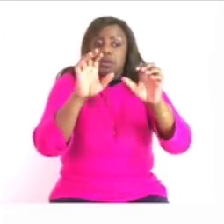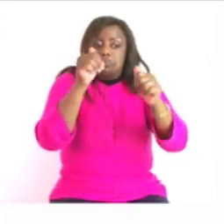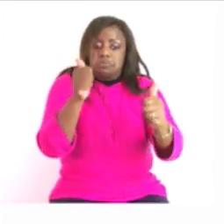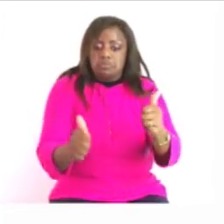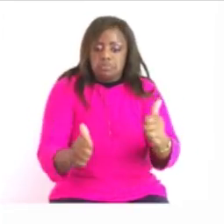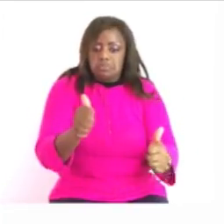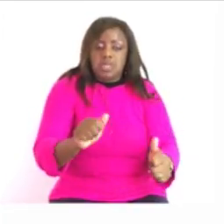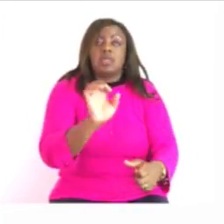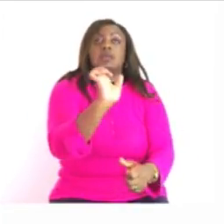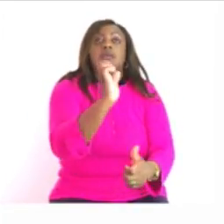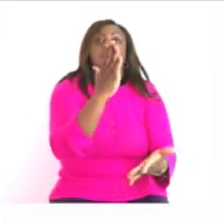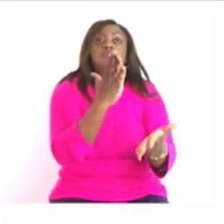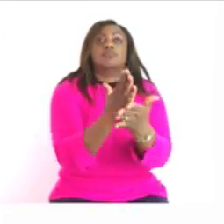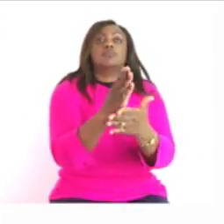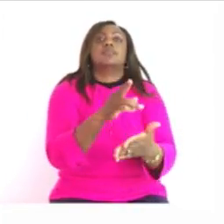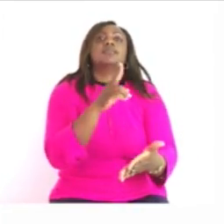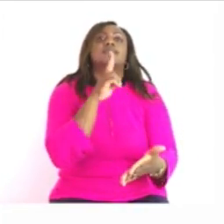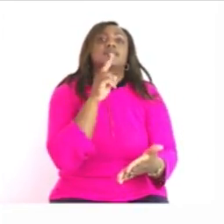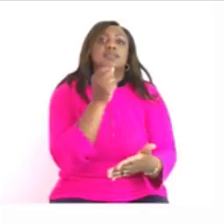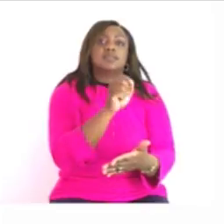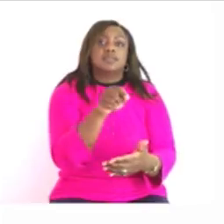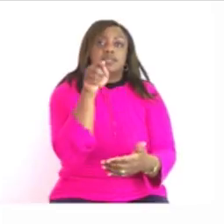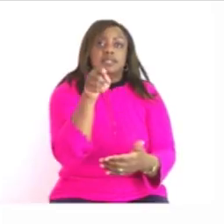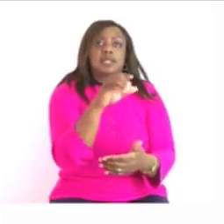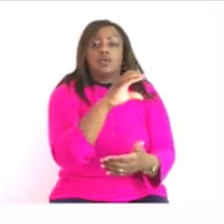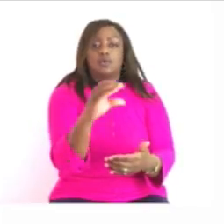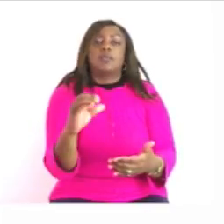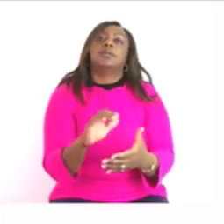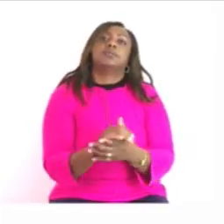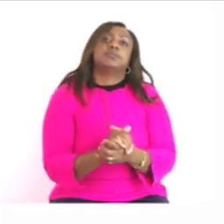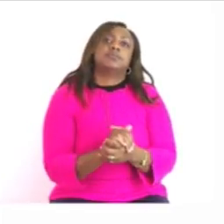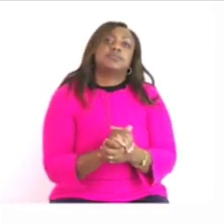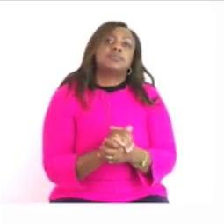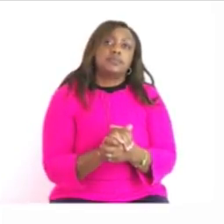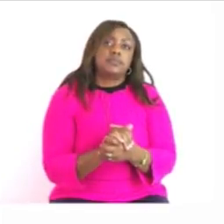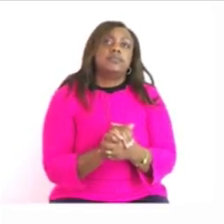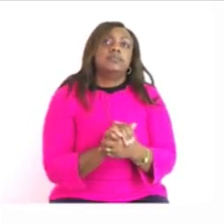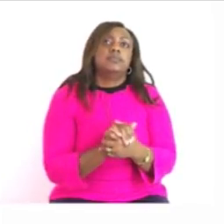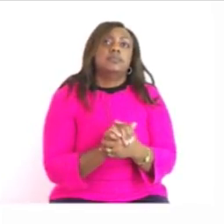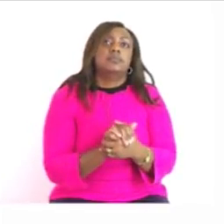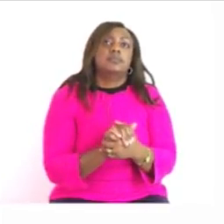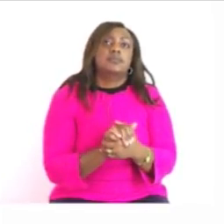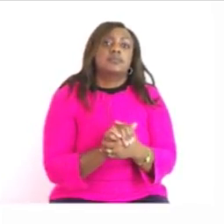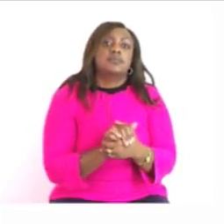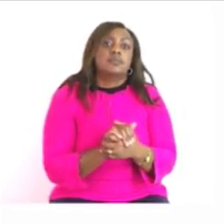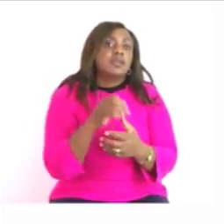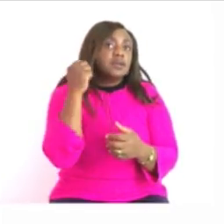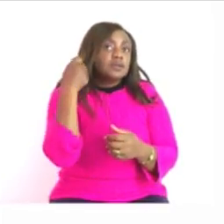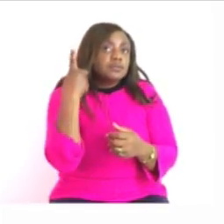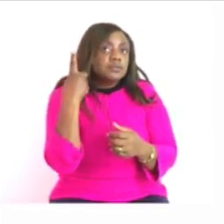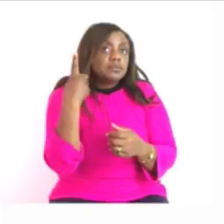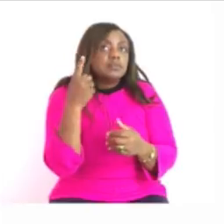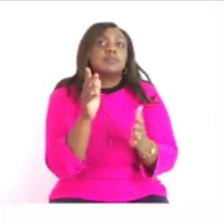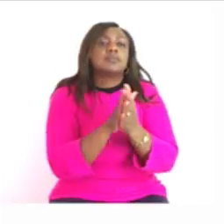to the actual answer so that is what you have to do in all the four measures